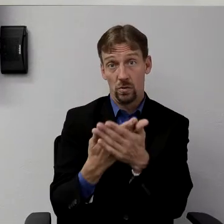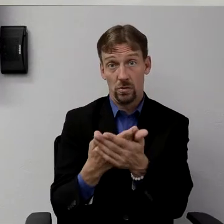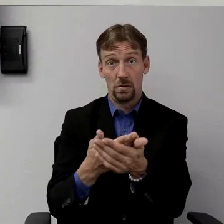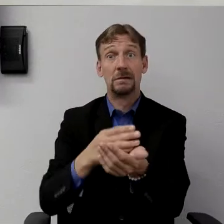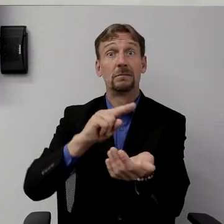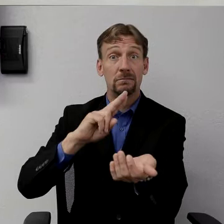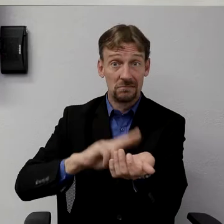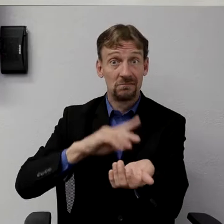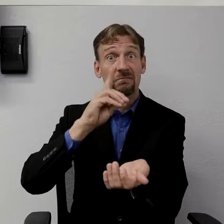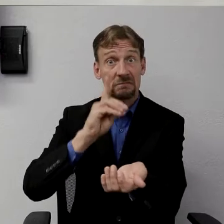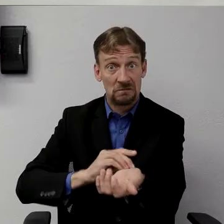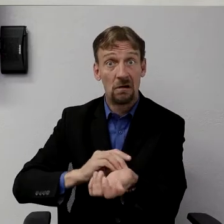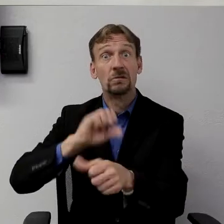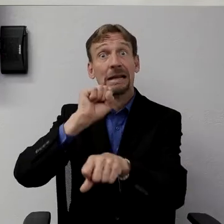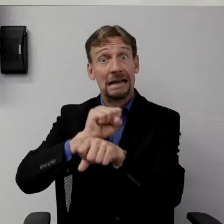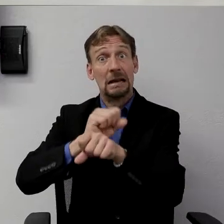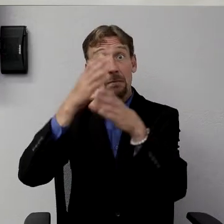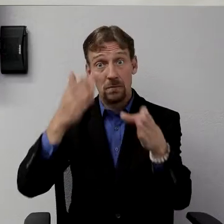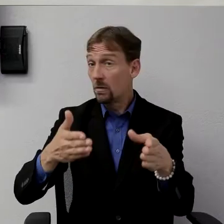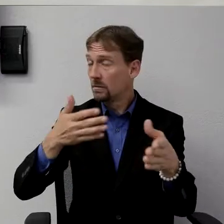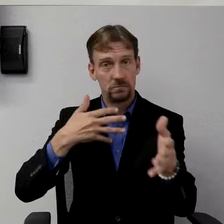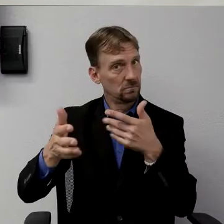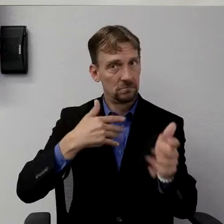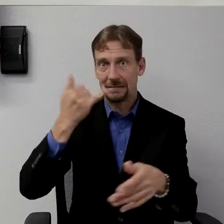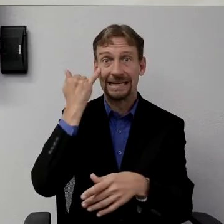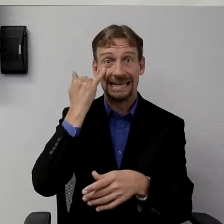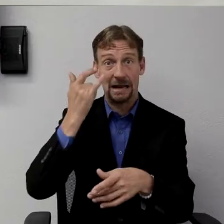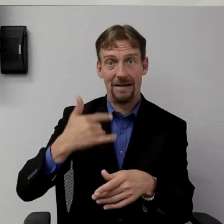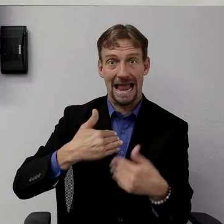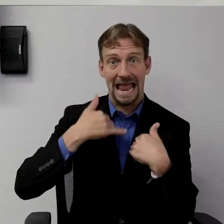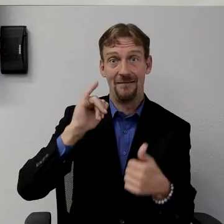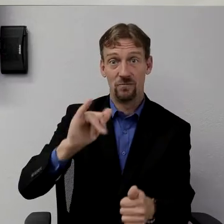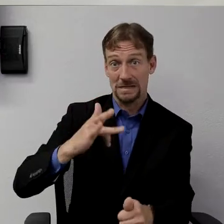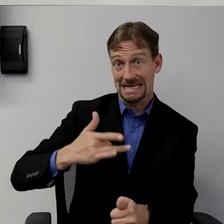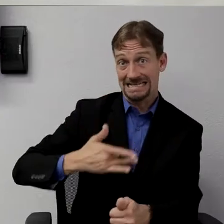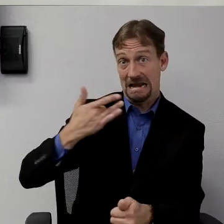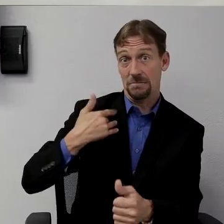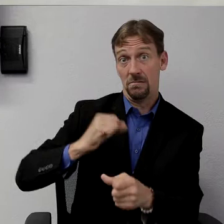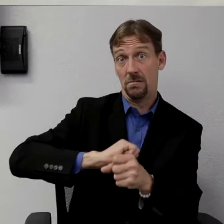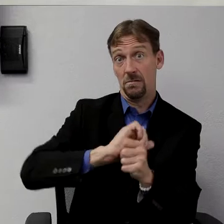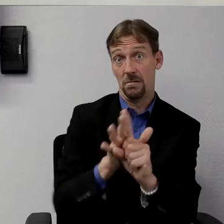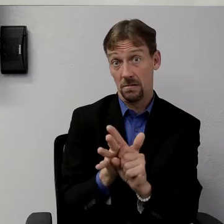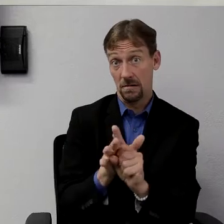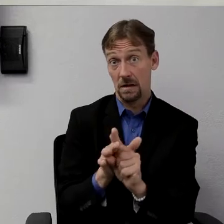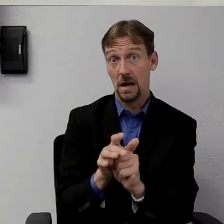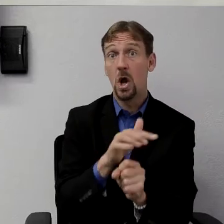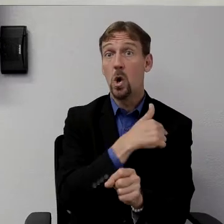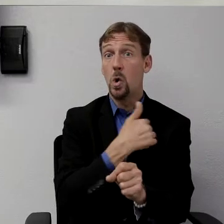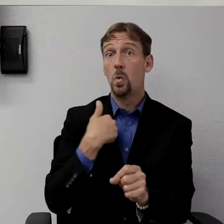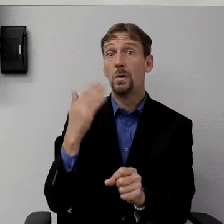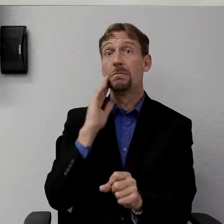residents that are symptomatic, that we will perform the test in-house